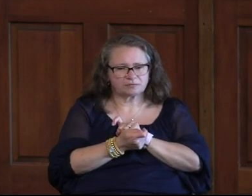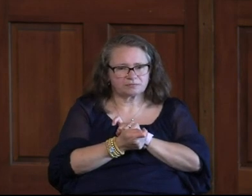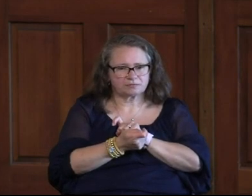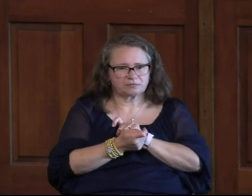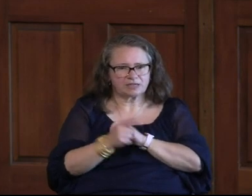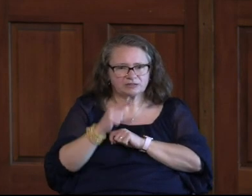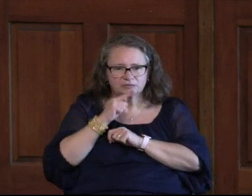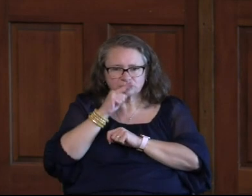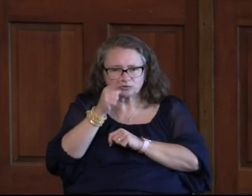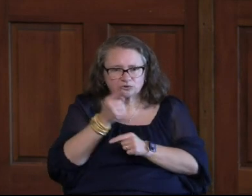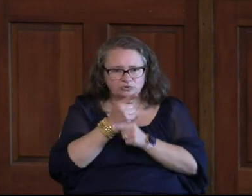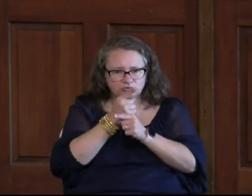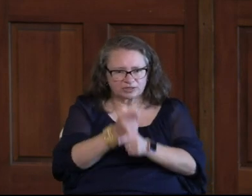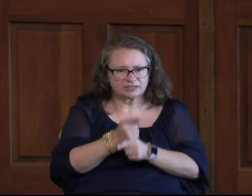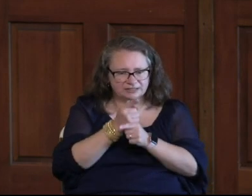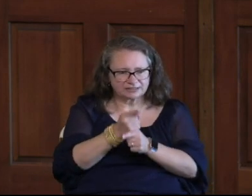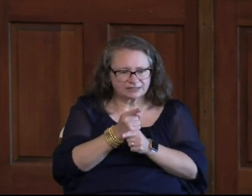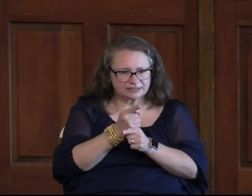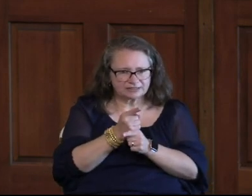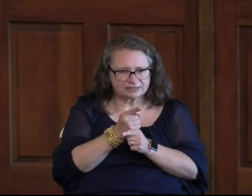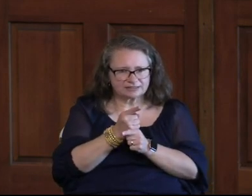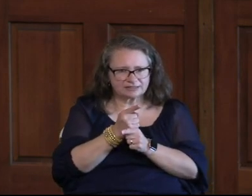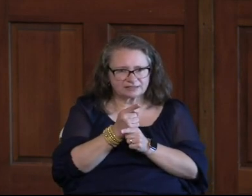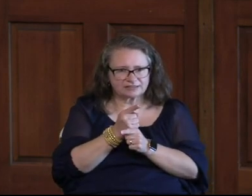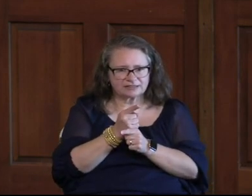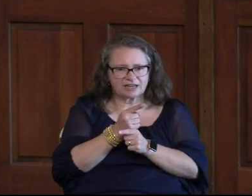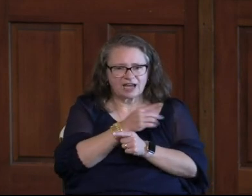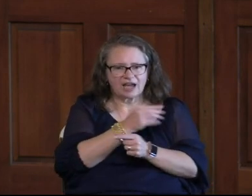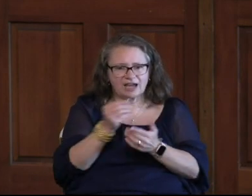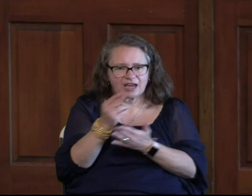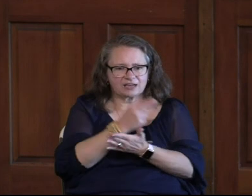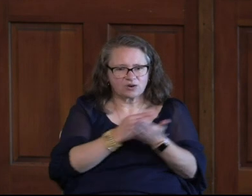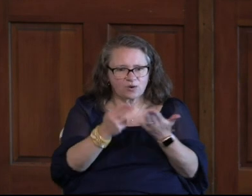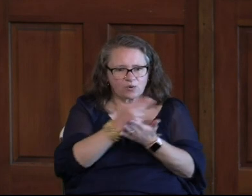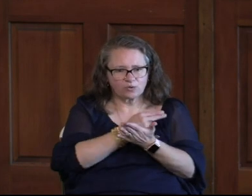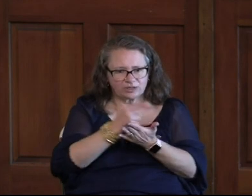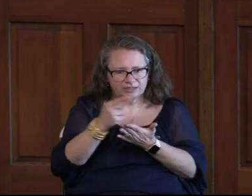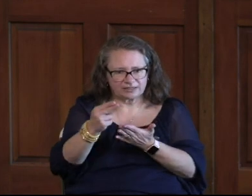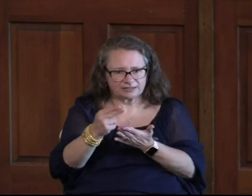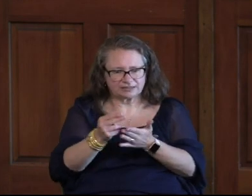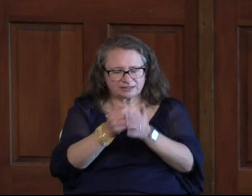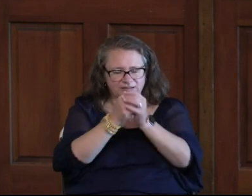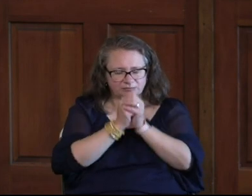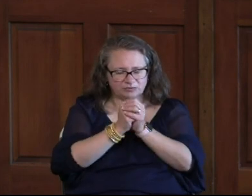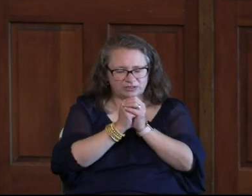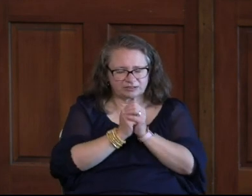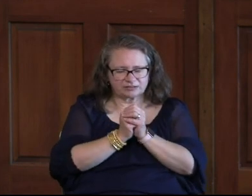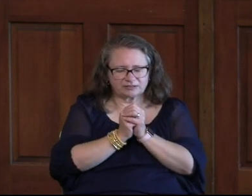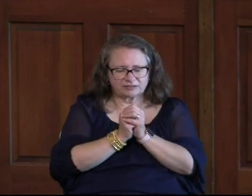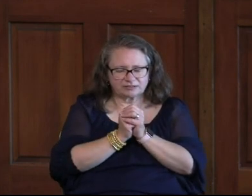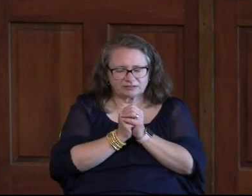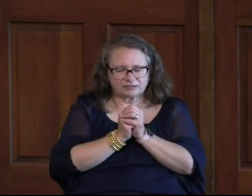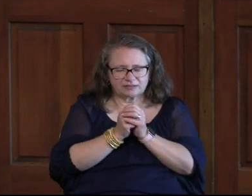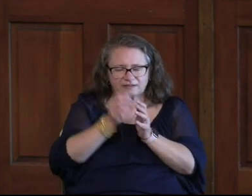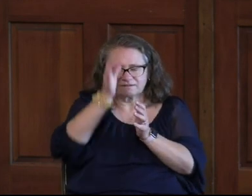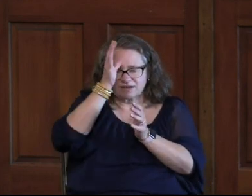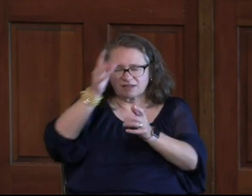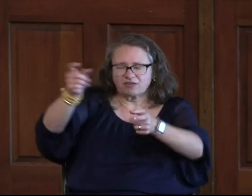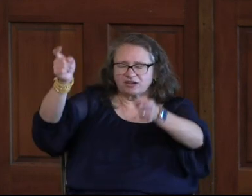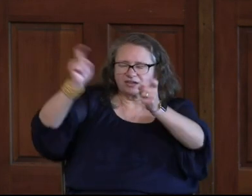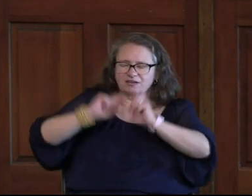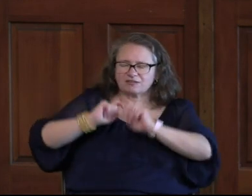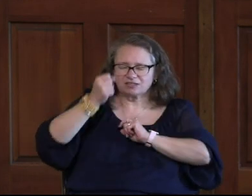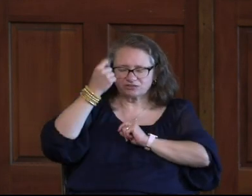In True Righteousness And Holiness Let's Pray Father Give Us Understanding Of Your Word